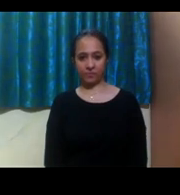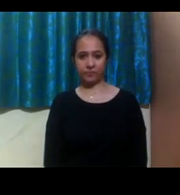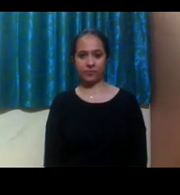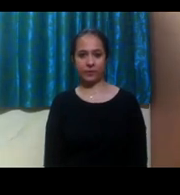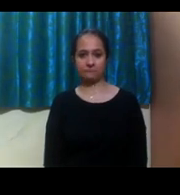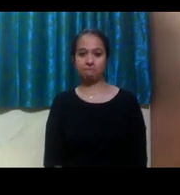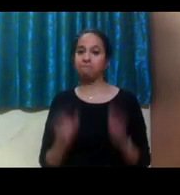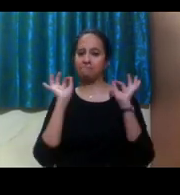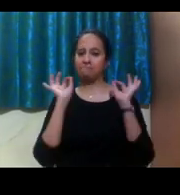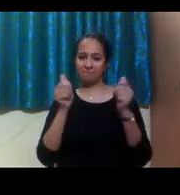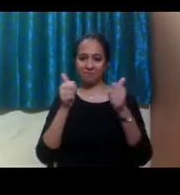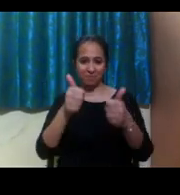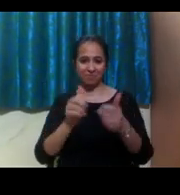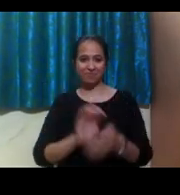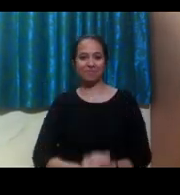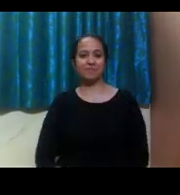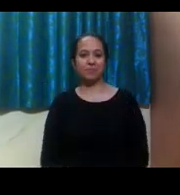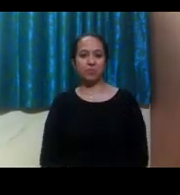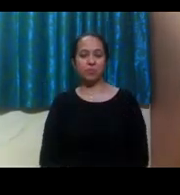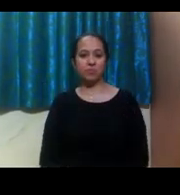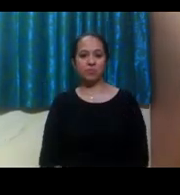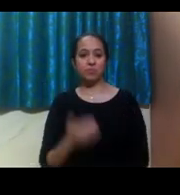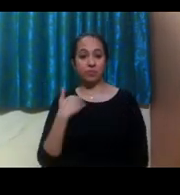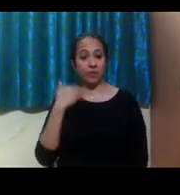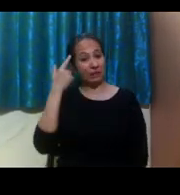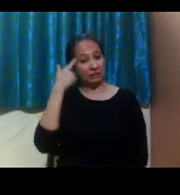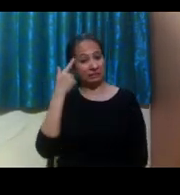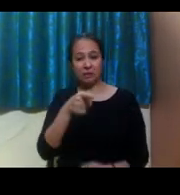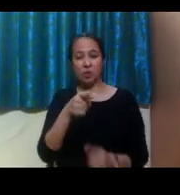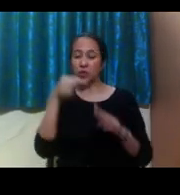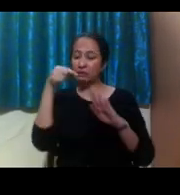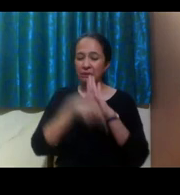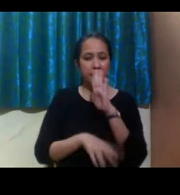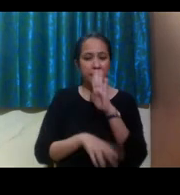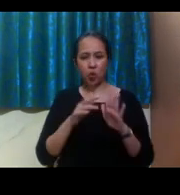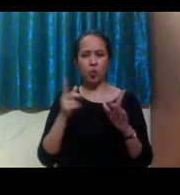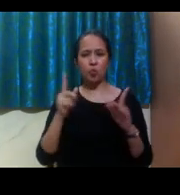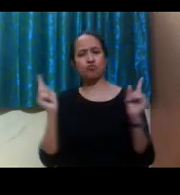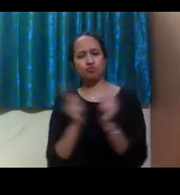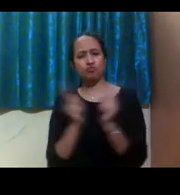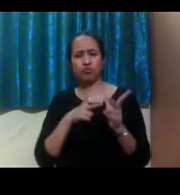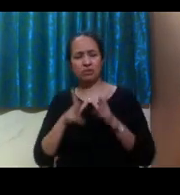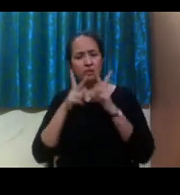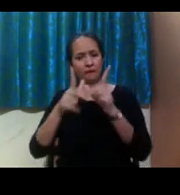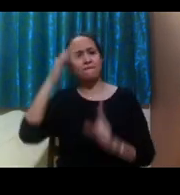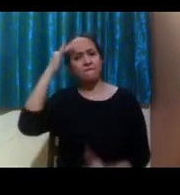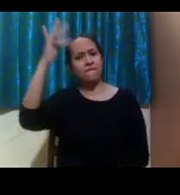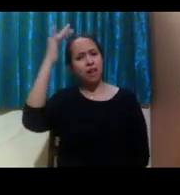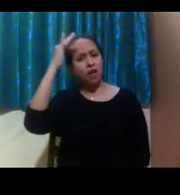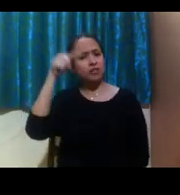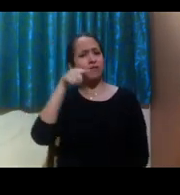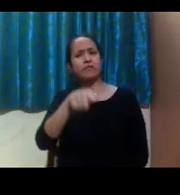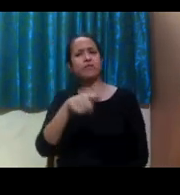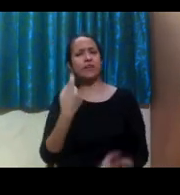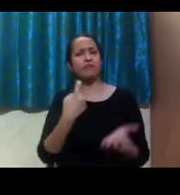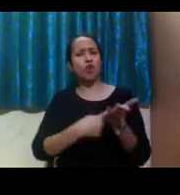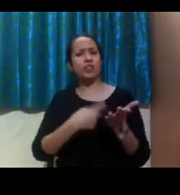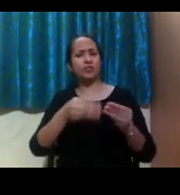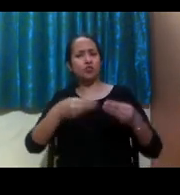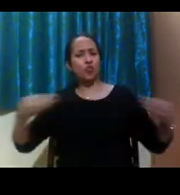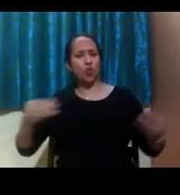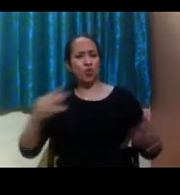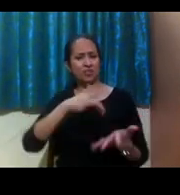Alright, so I don't want to spend too much time on this but I do want you to know what the philosophy of a Disability Resource Center typically is.